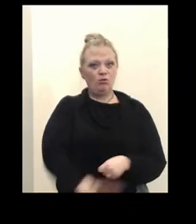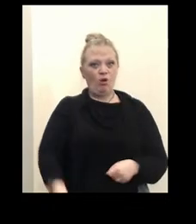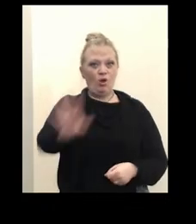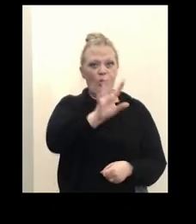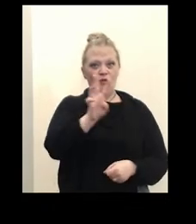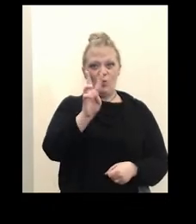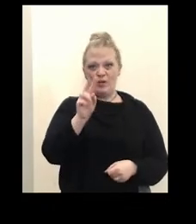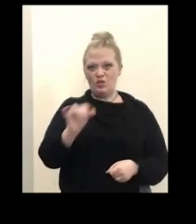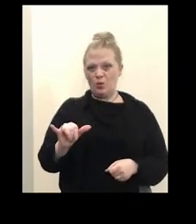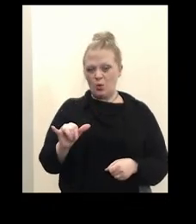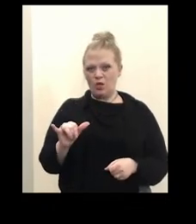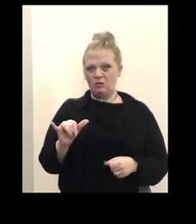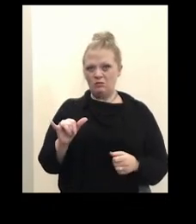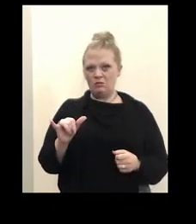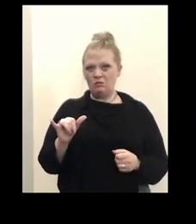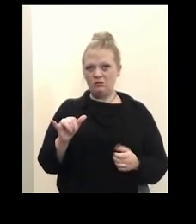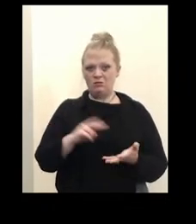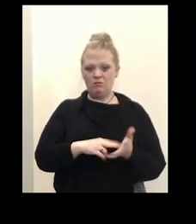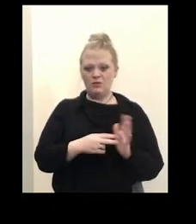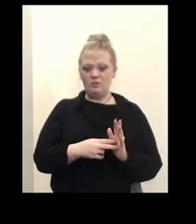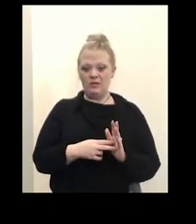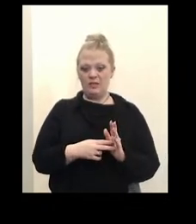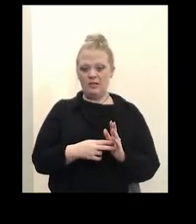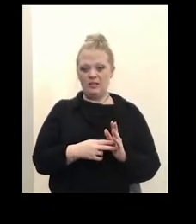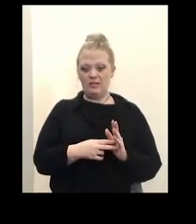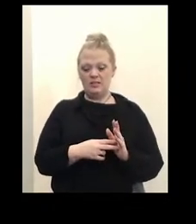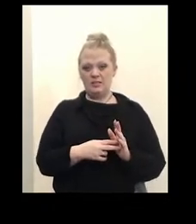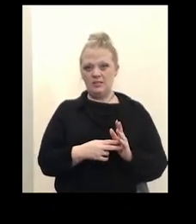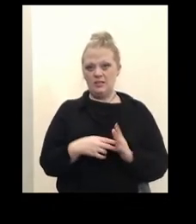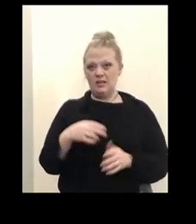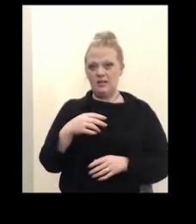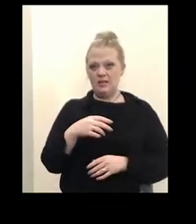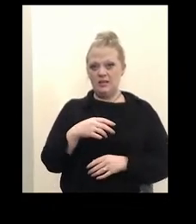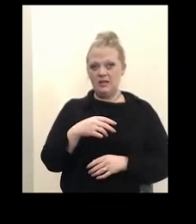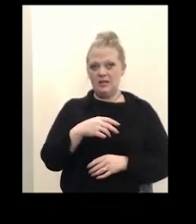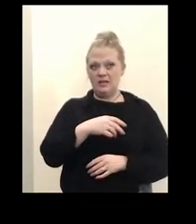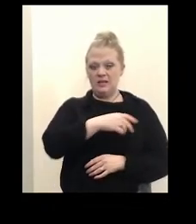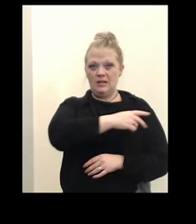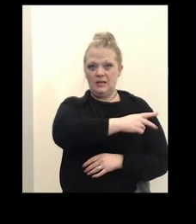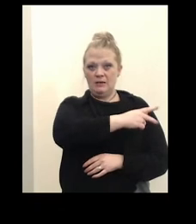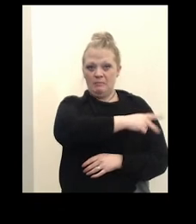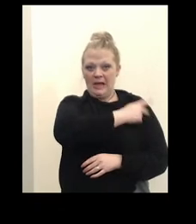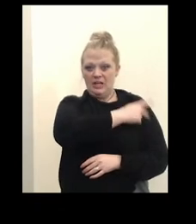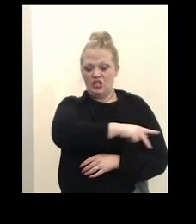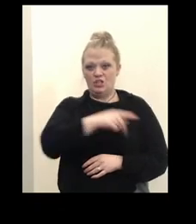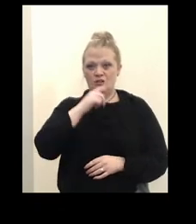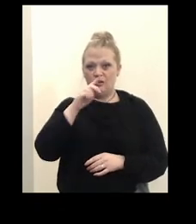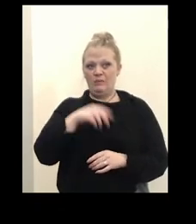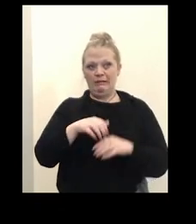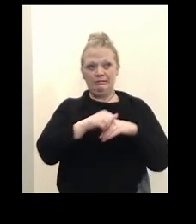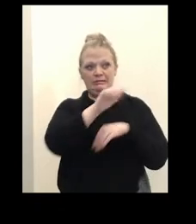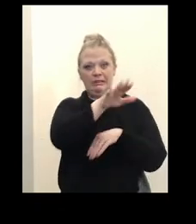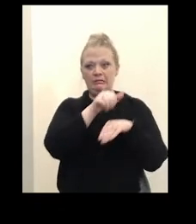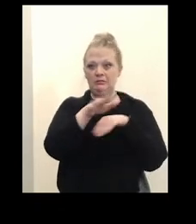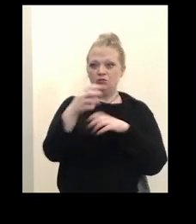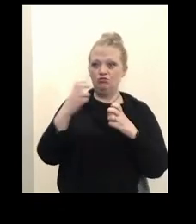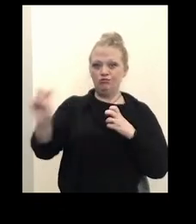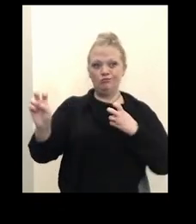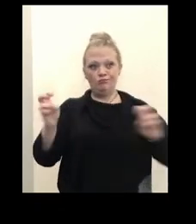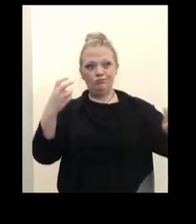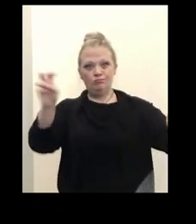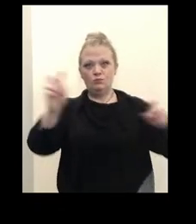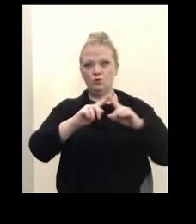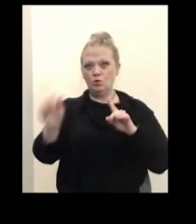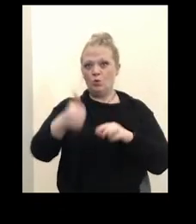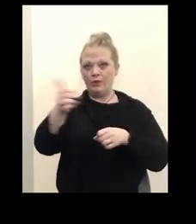the point where they are diverting patients out away from those hospitals to other locations, including in Erie, Pennsylvania and